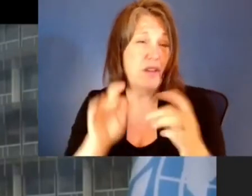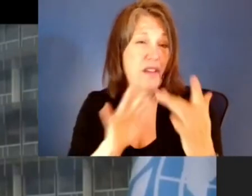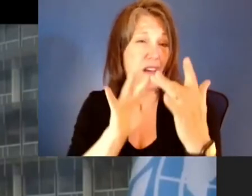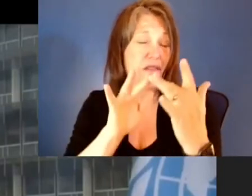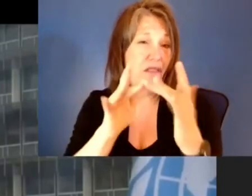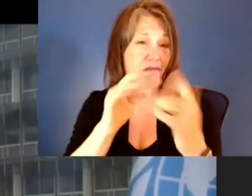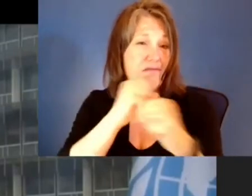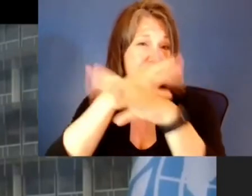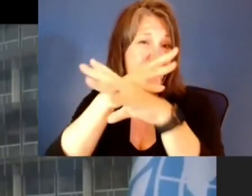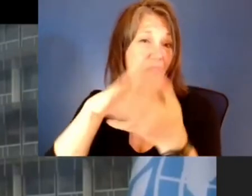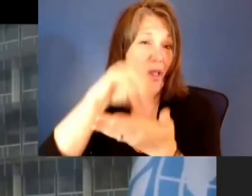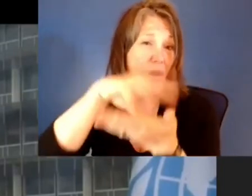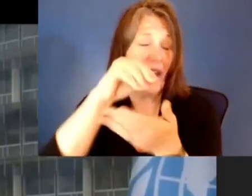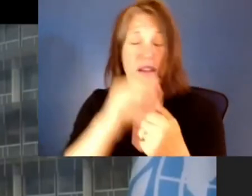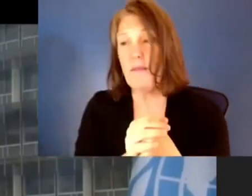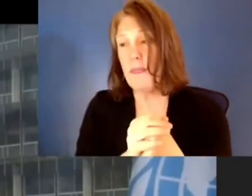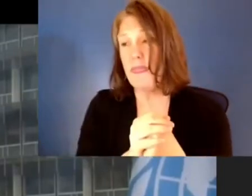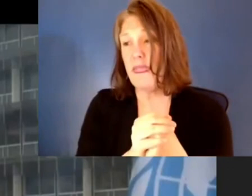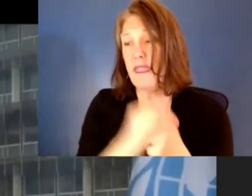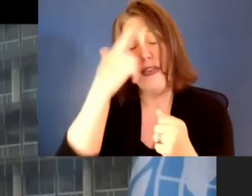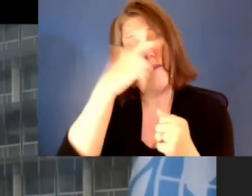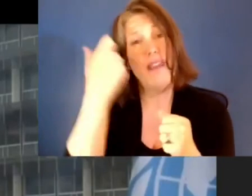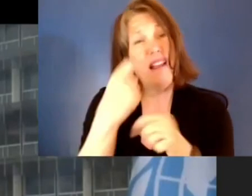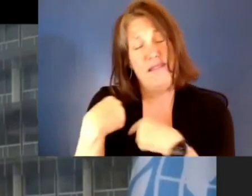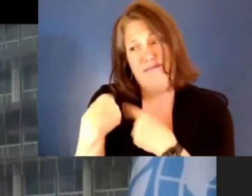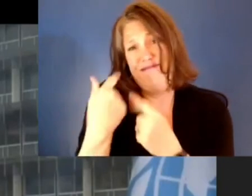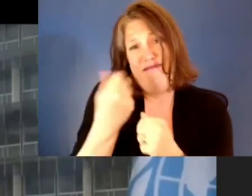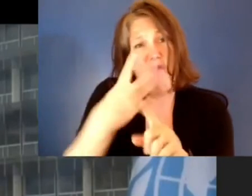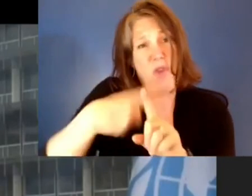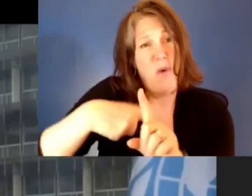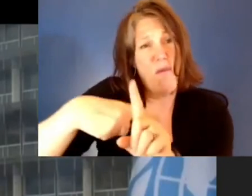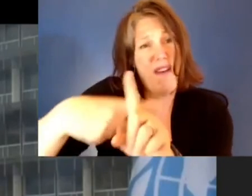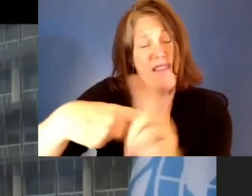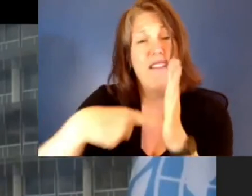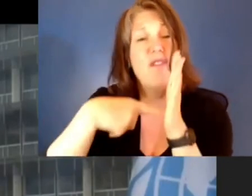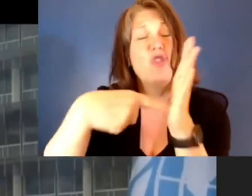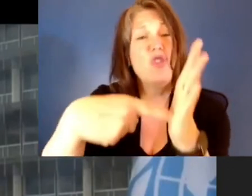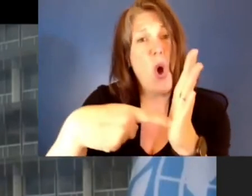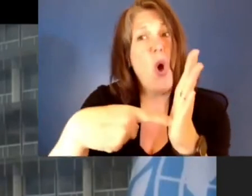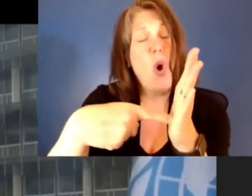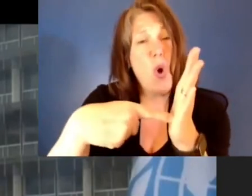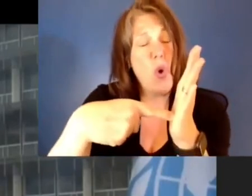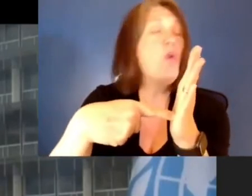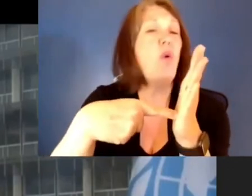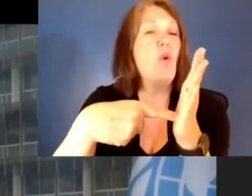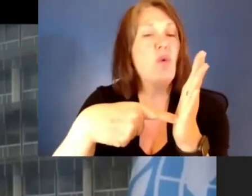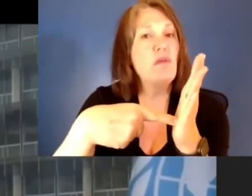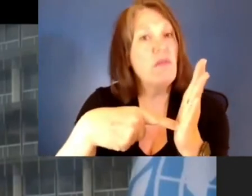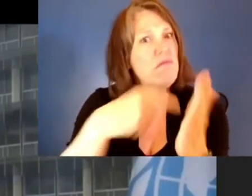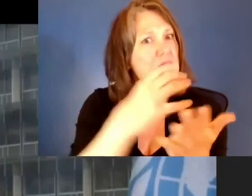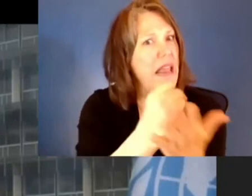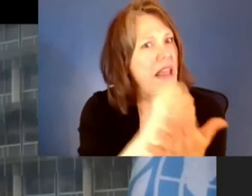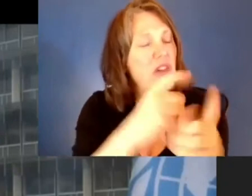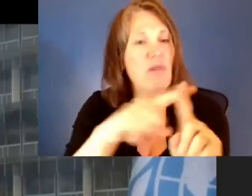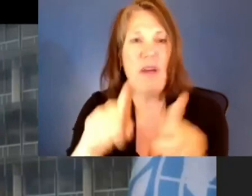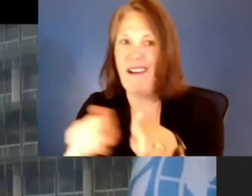Because the last few months have shown the advantages but also the limitations of an all digital or all distance learning